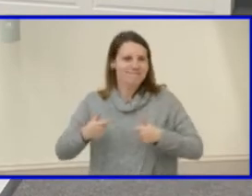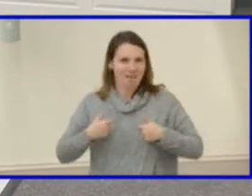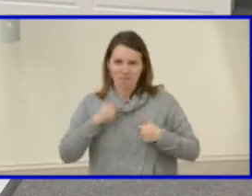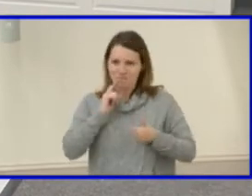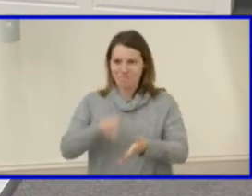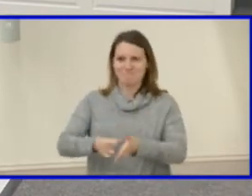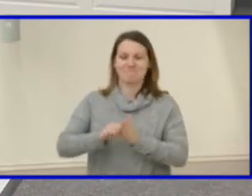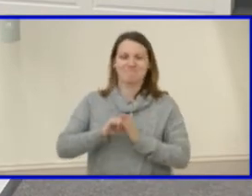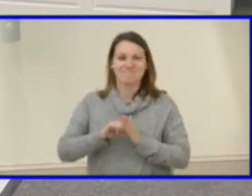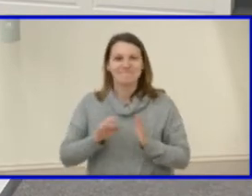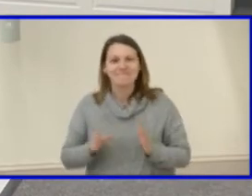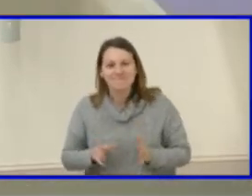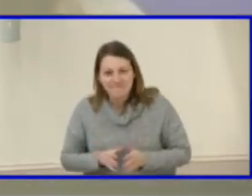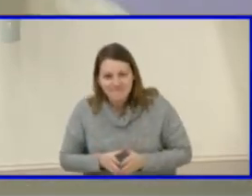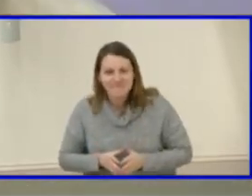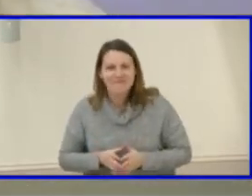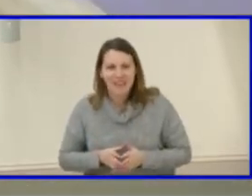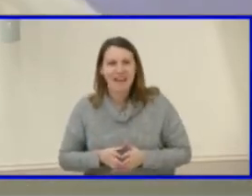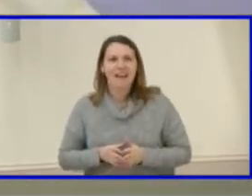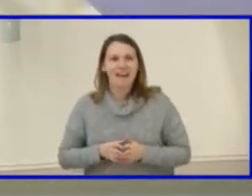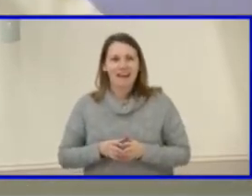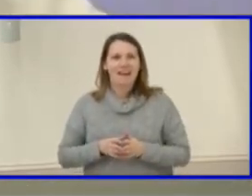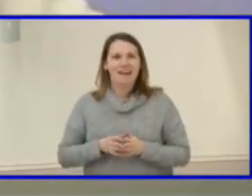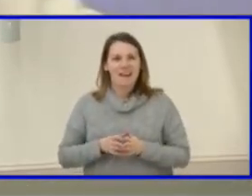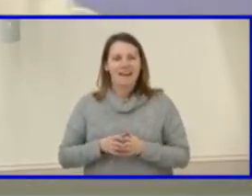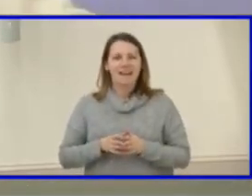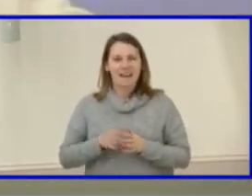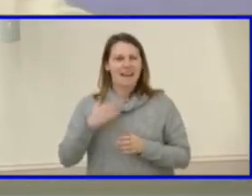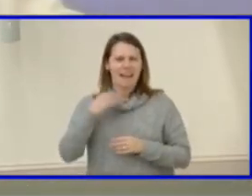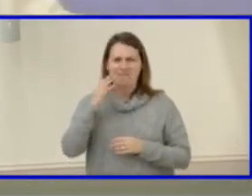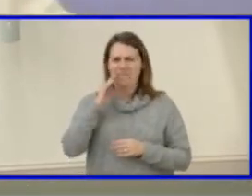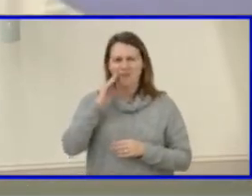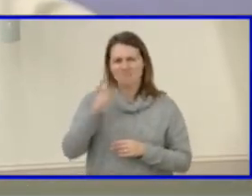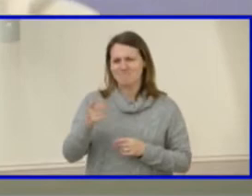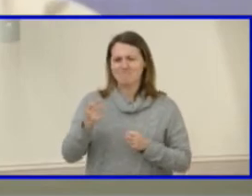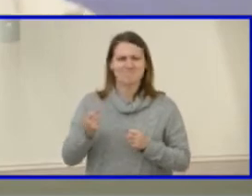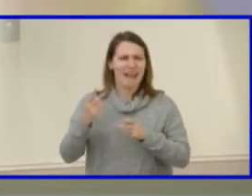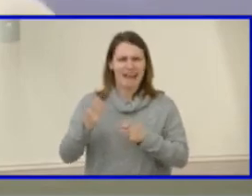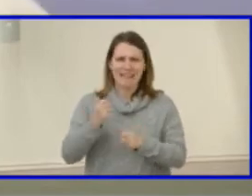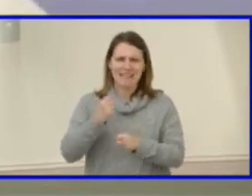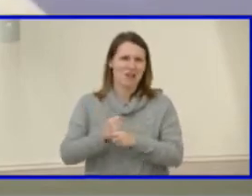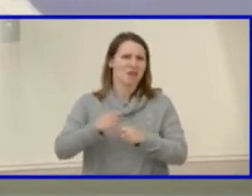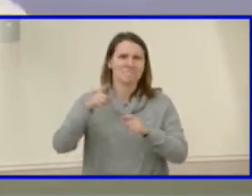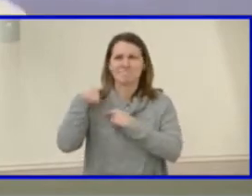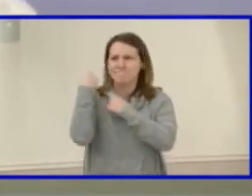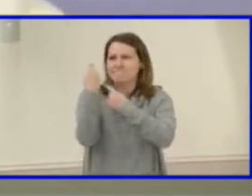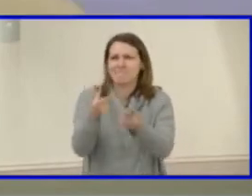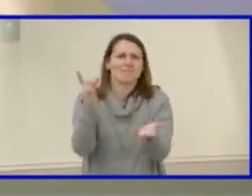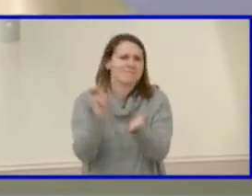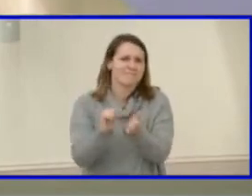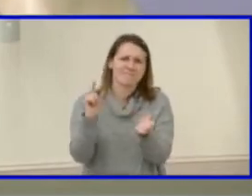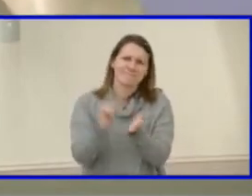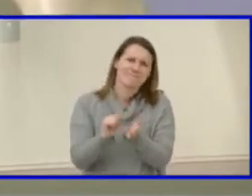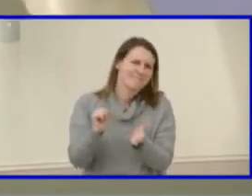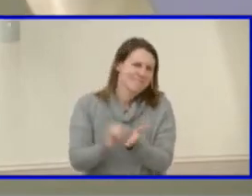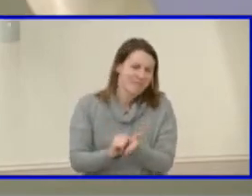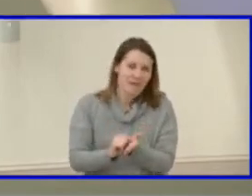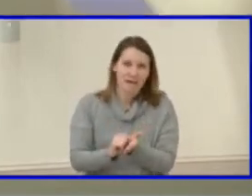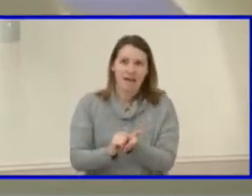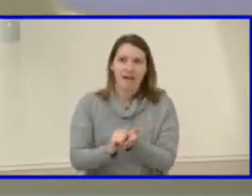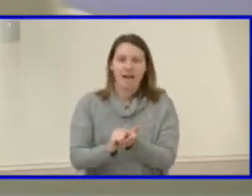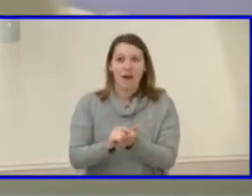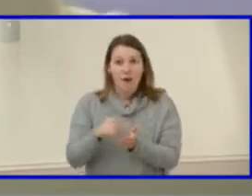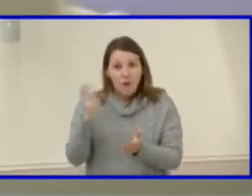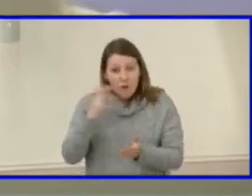having, knowing that for so many years we have printed all those paper copies, and what are the cost